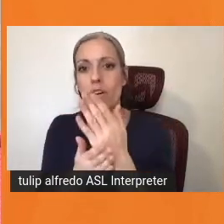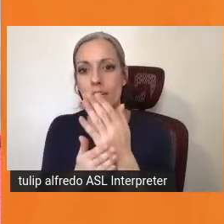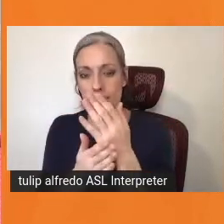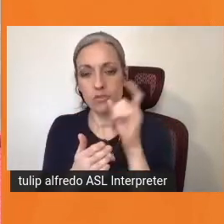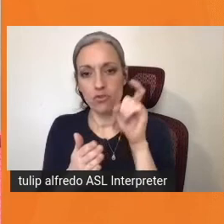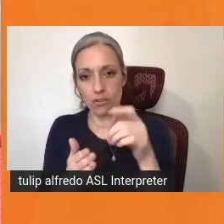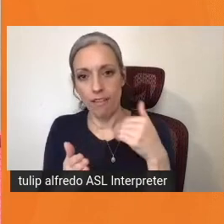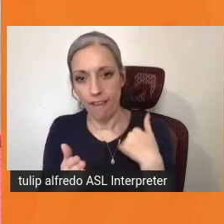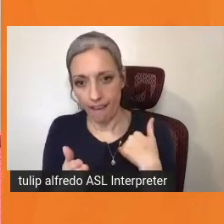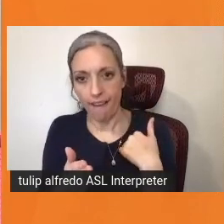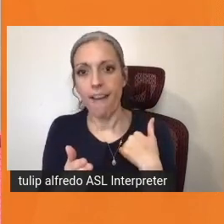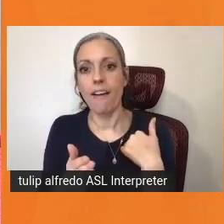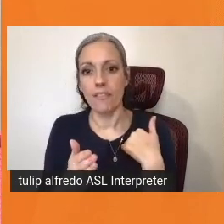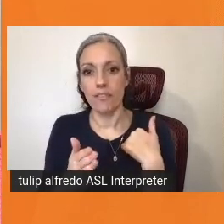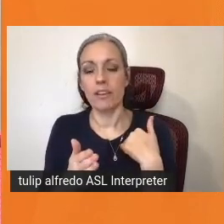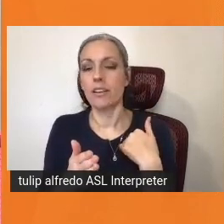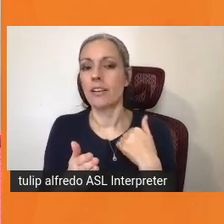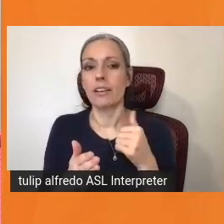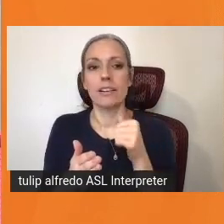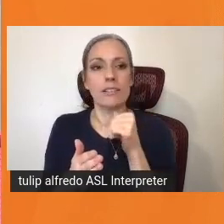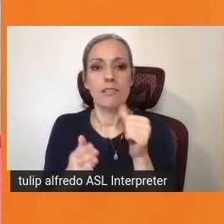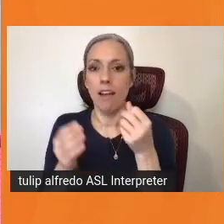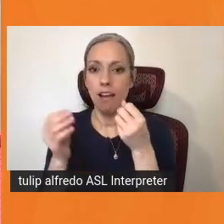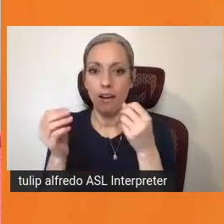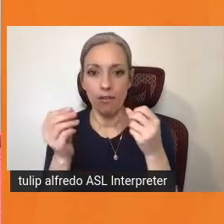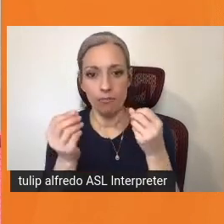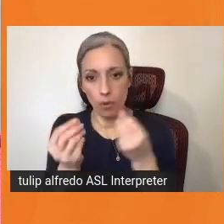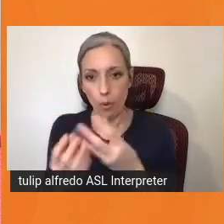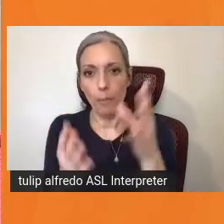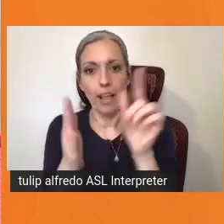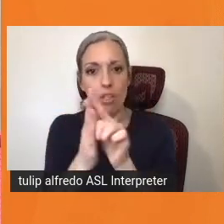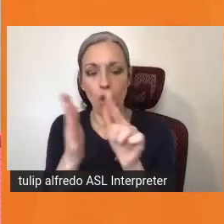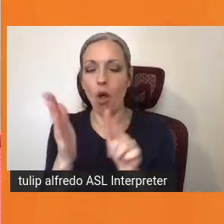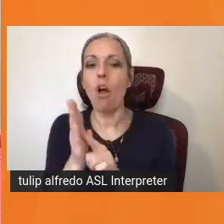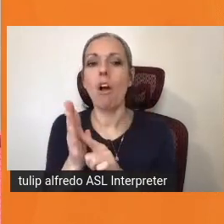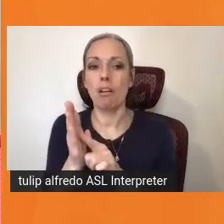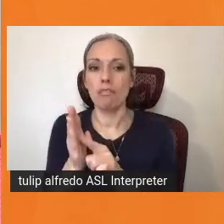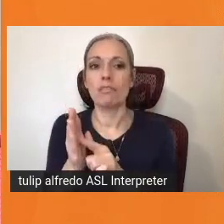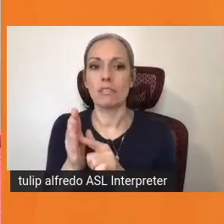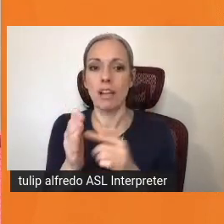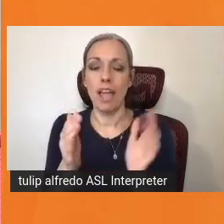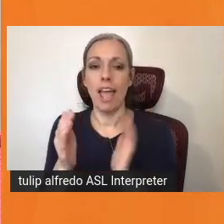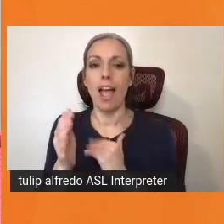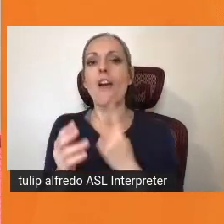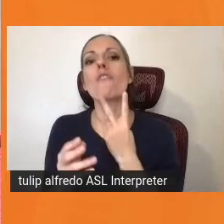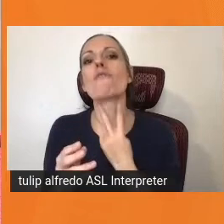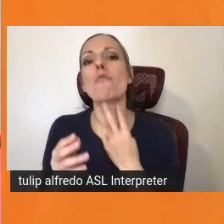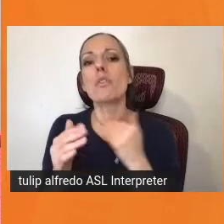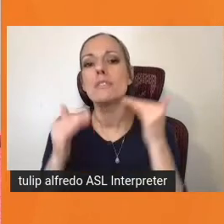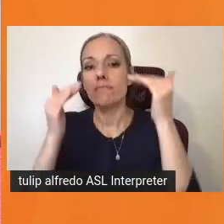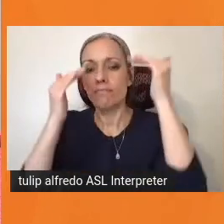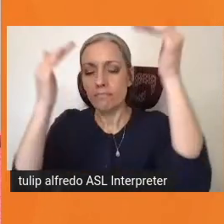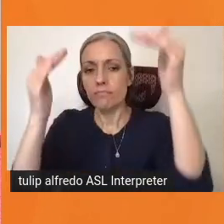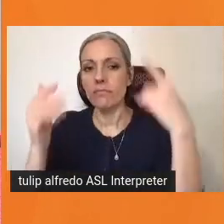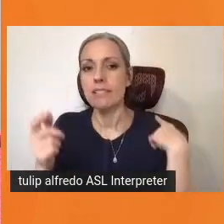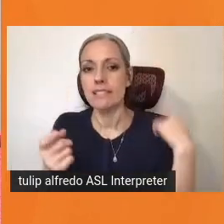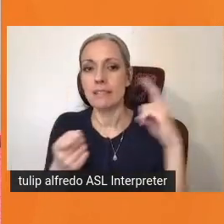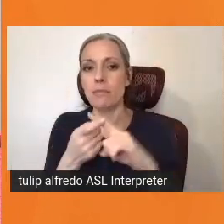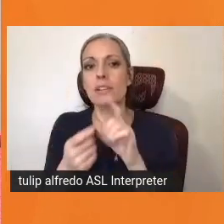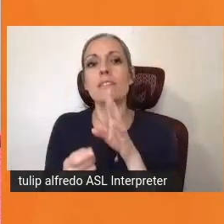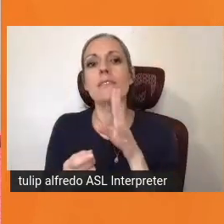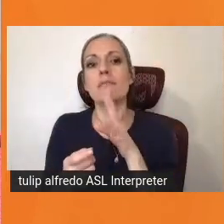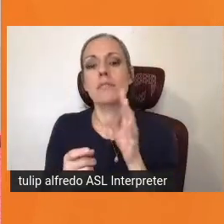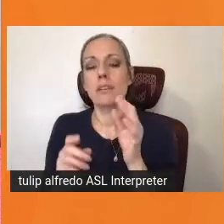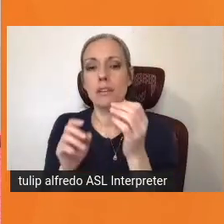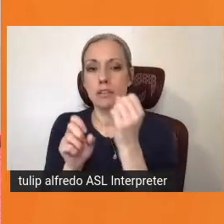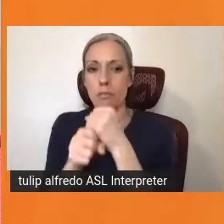violation of the Lanterman Act. And ARCA California will elevate the voices and input of the Spanish-speaking. To make real